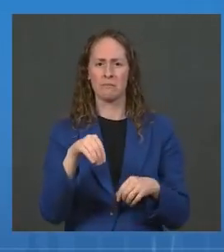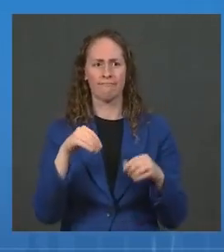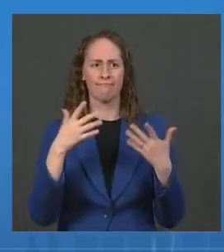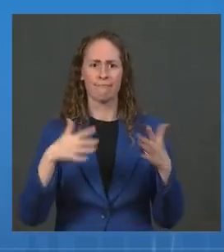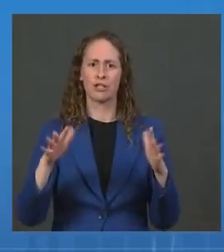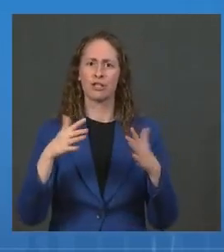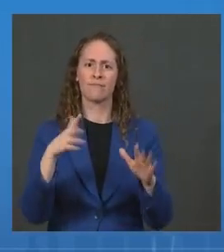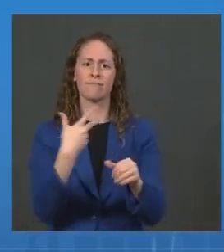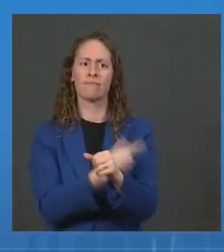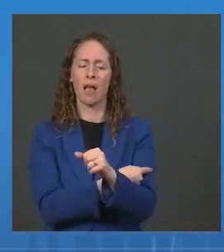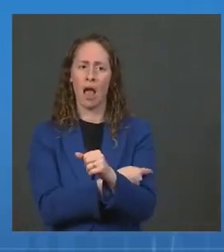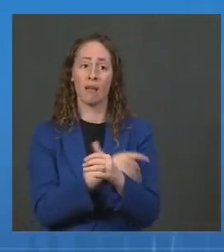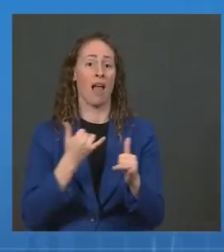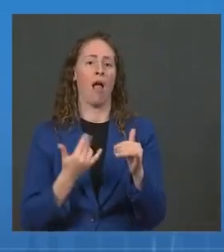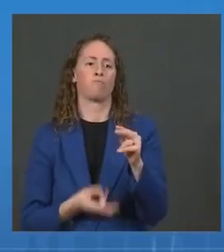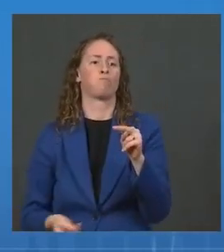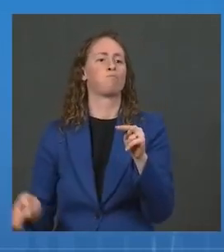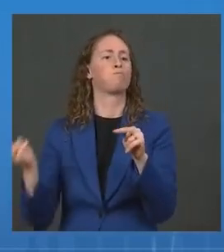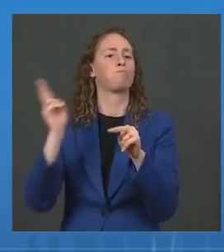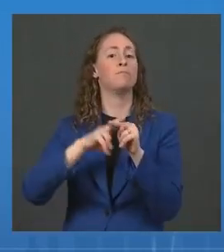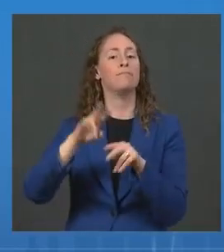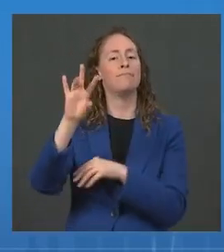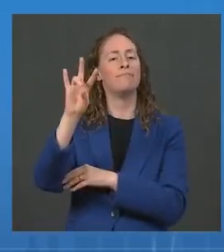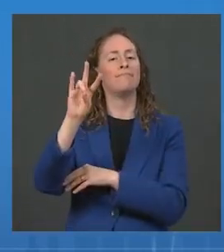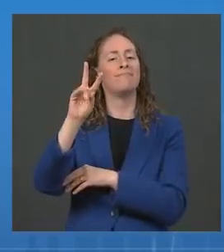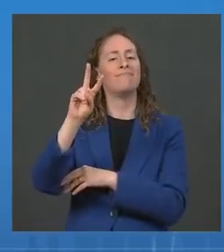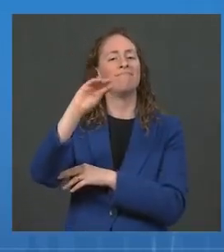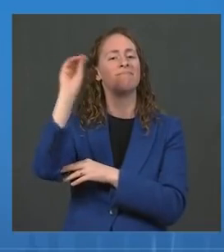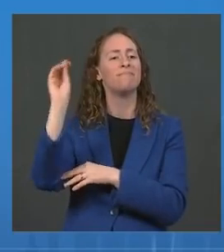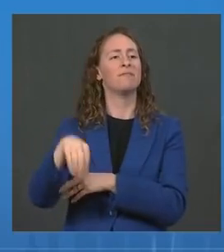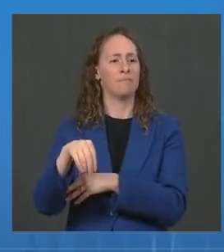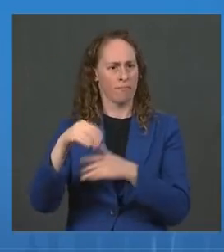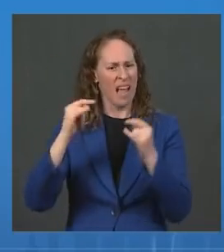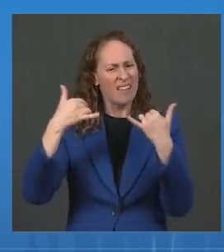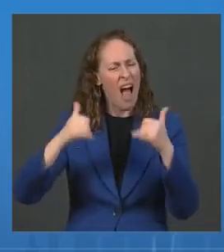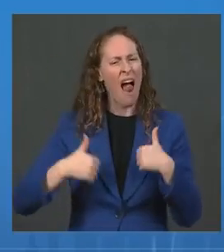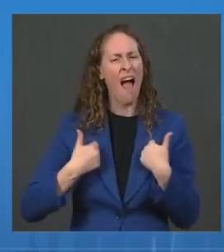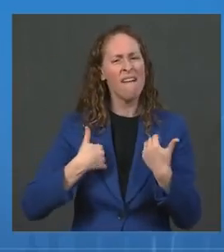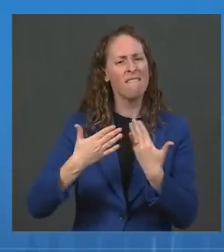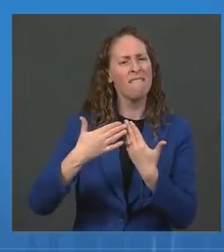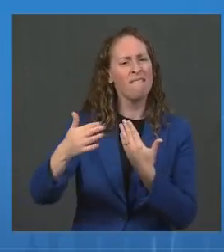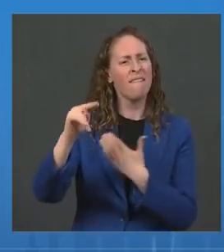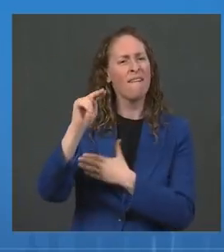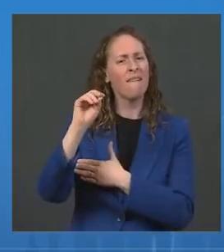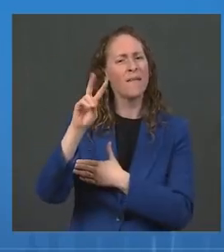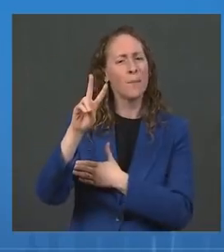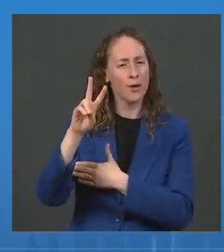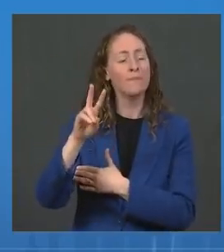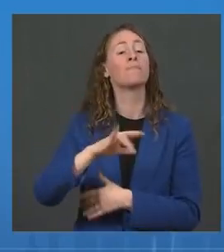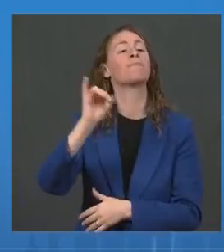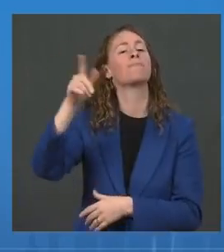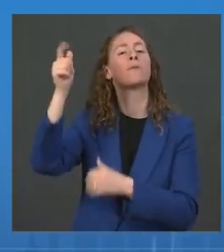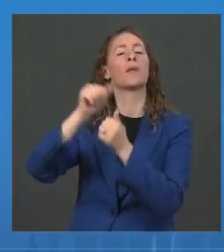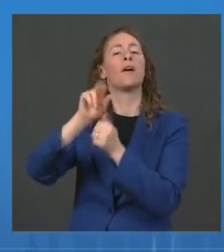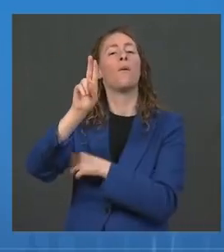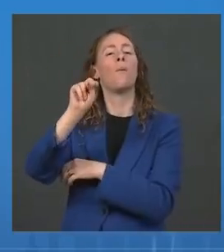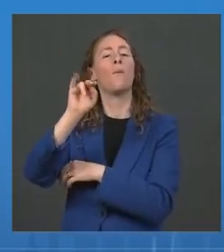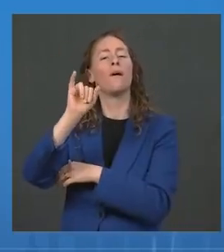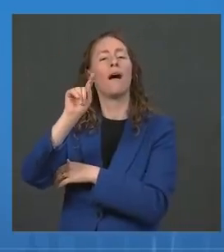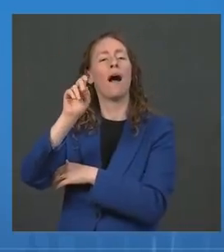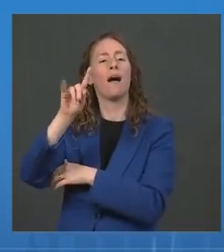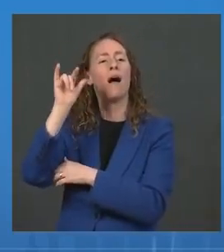number is over 72 percent, with many weeks to go. At United Airlines, when they announced the vaccination requirement a few weeks ago,